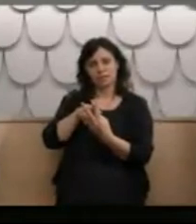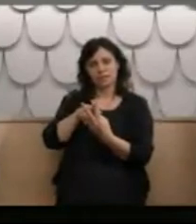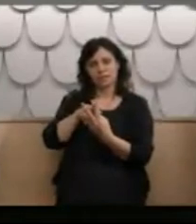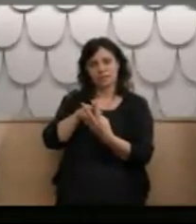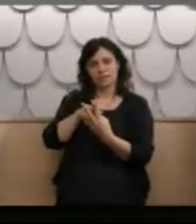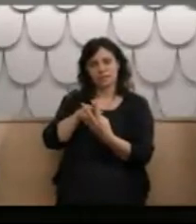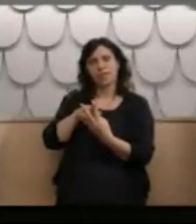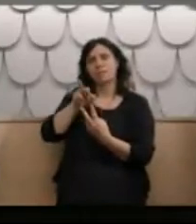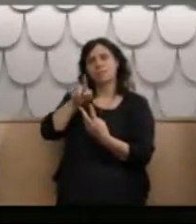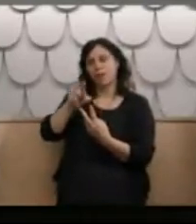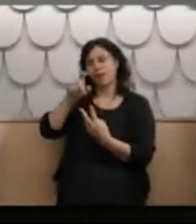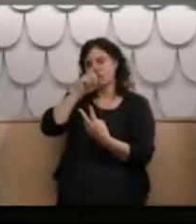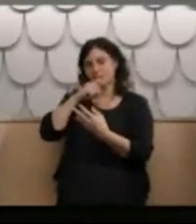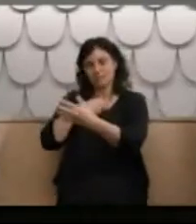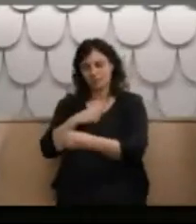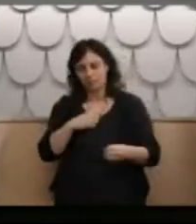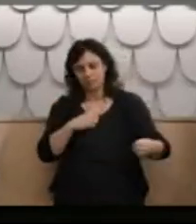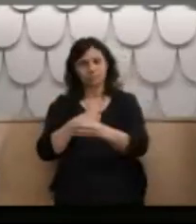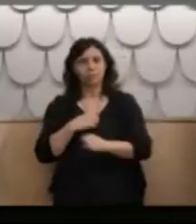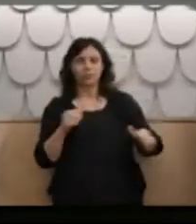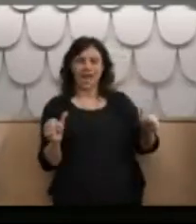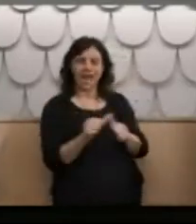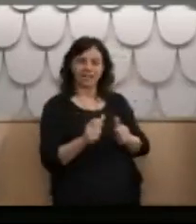sisters were brought up by an aunt.